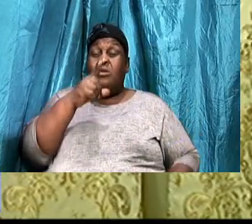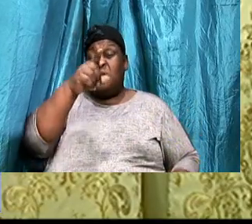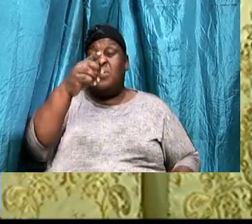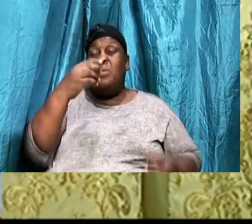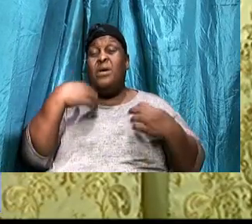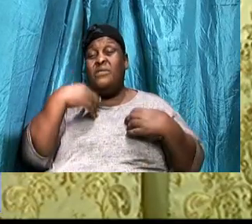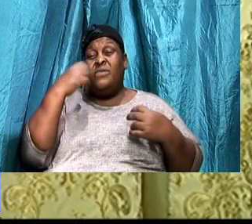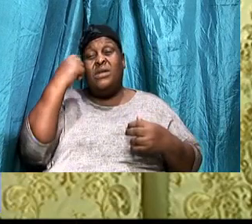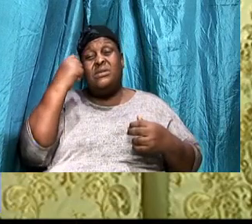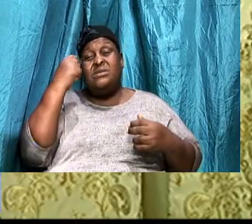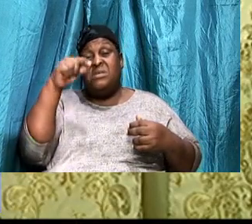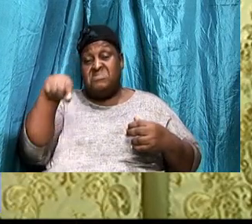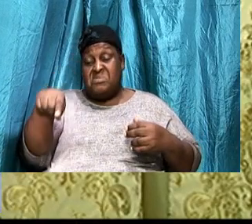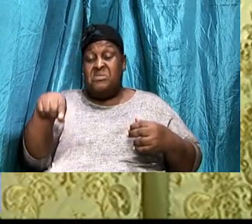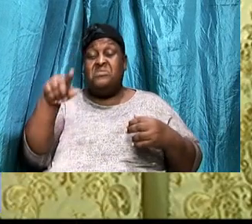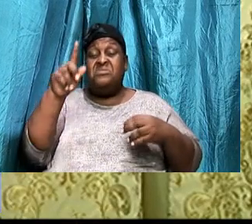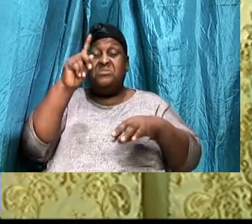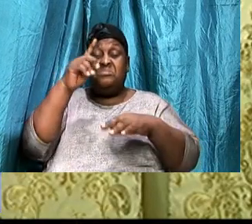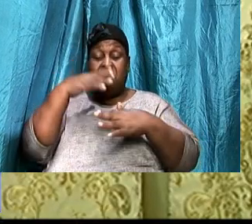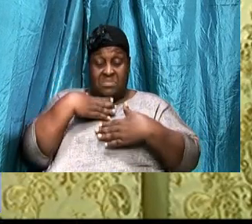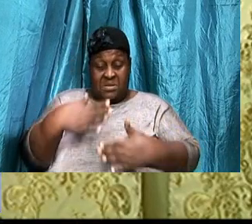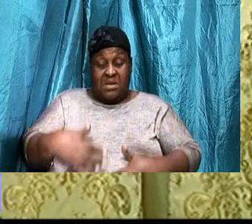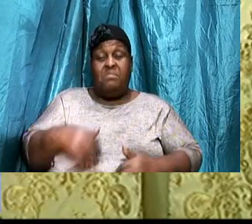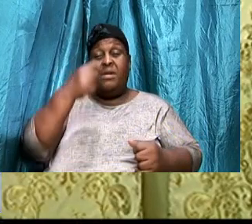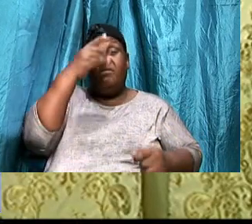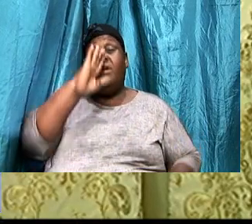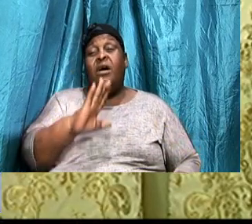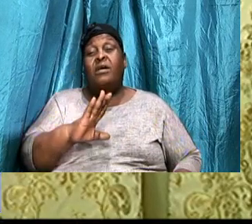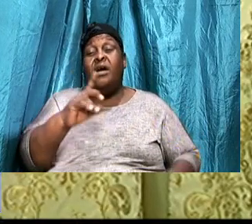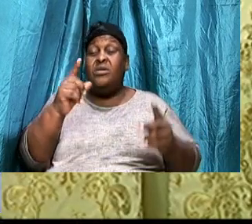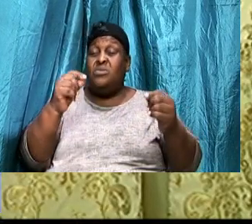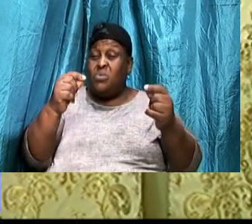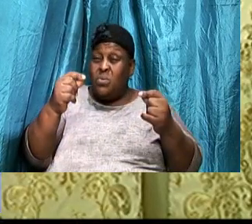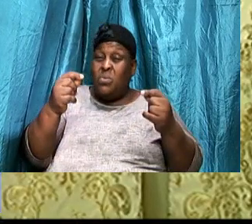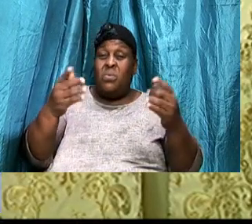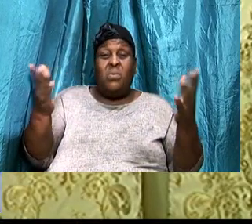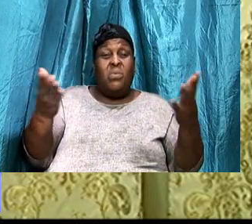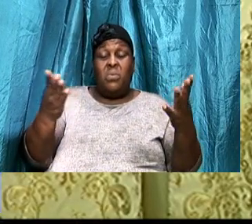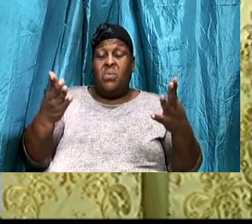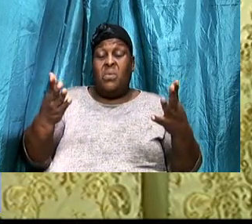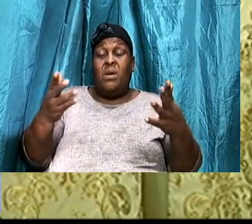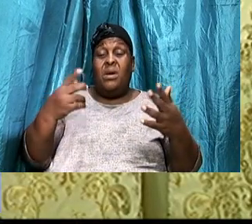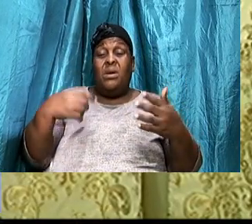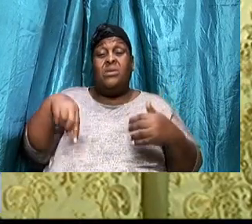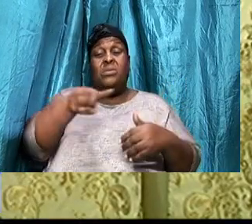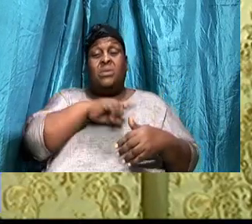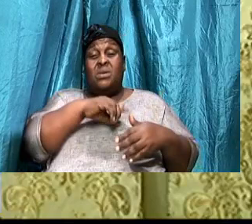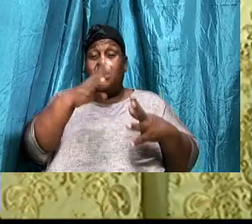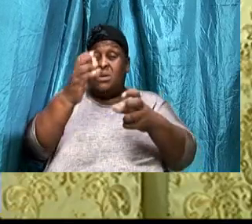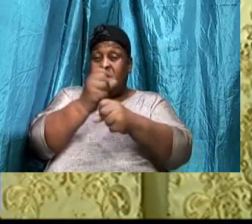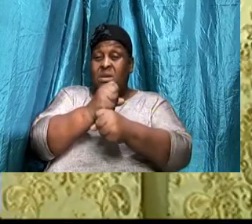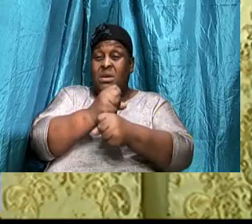Of the living God, And we should do, Whatever it takes, To, Give it longevity,